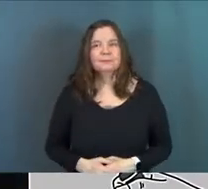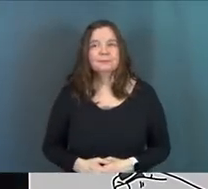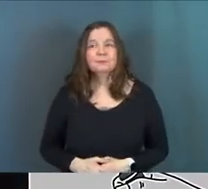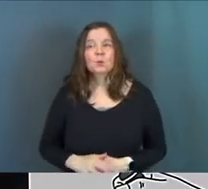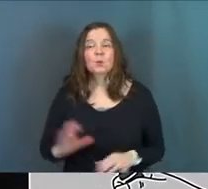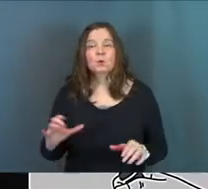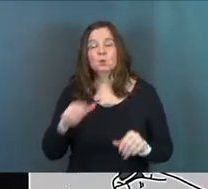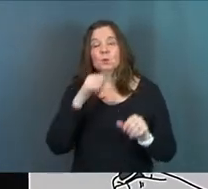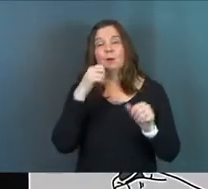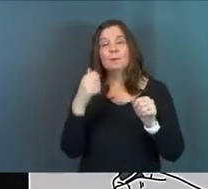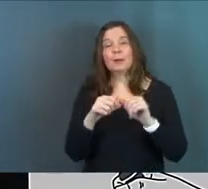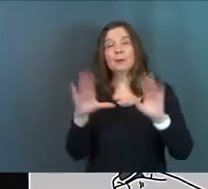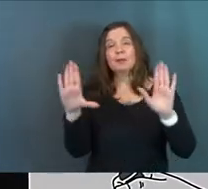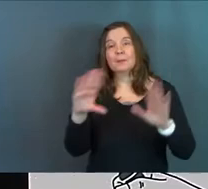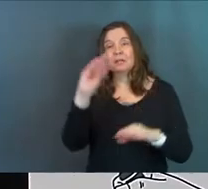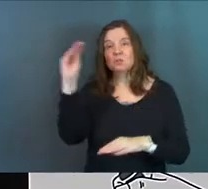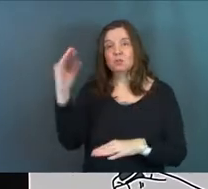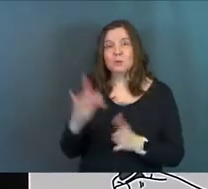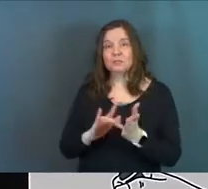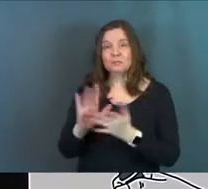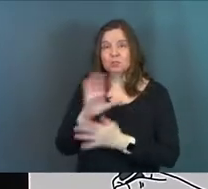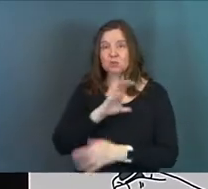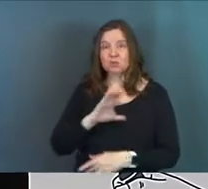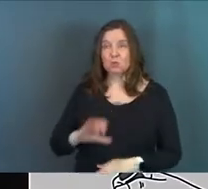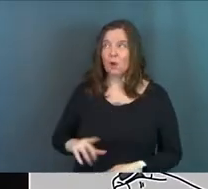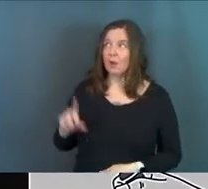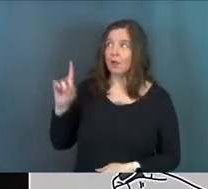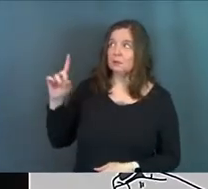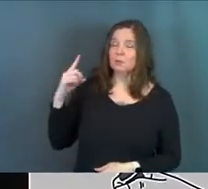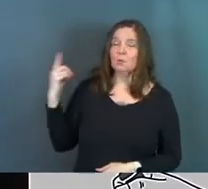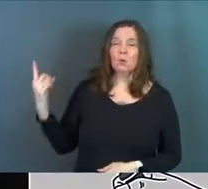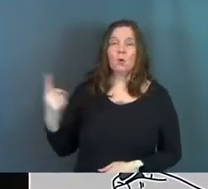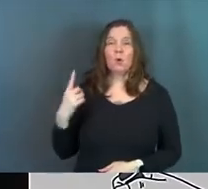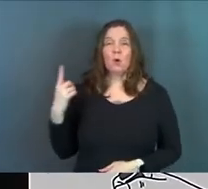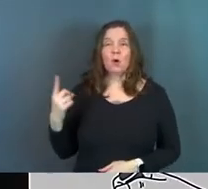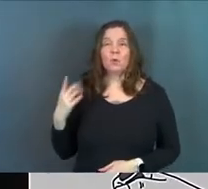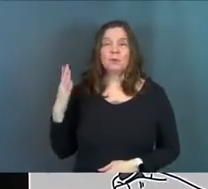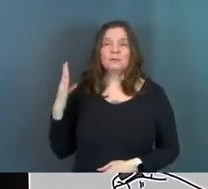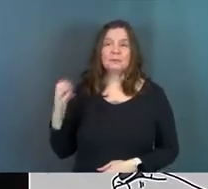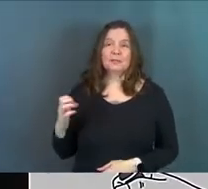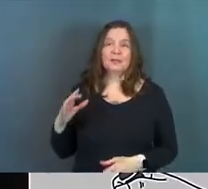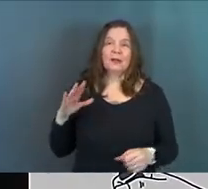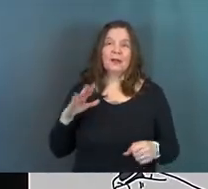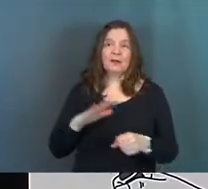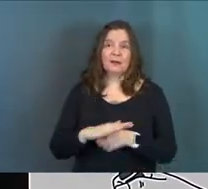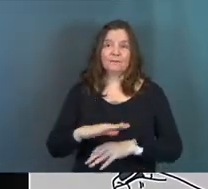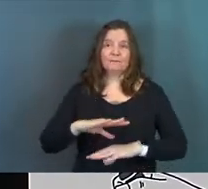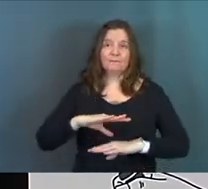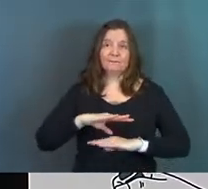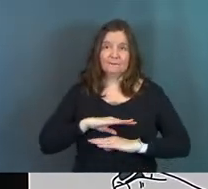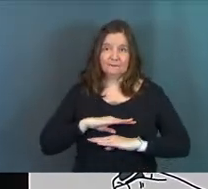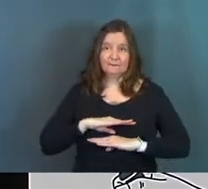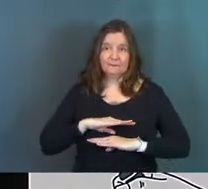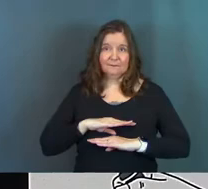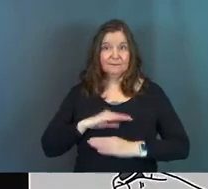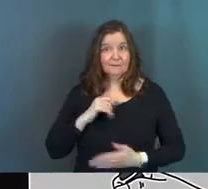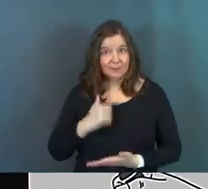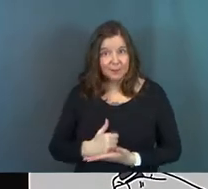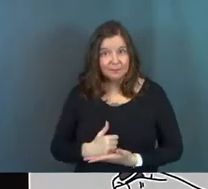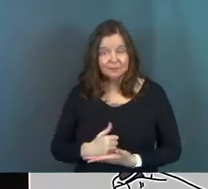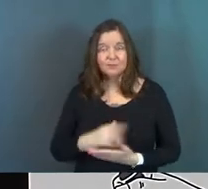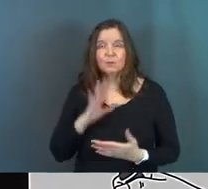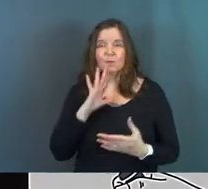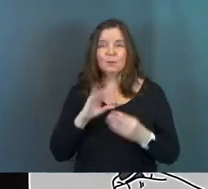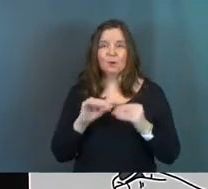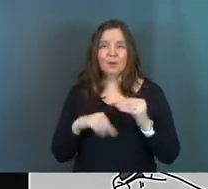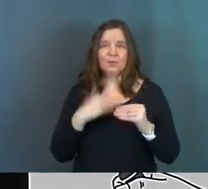We do this to remember that the amazing grace of Jesus Christ will always be enough. Amen. And